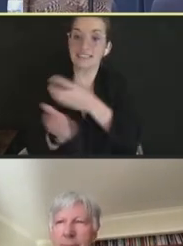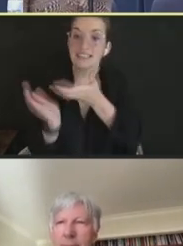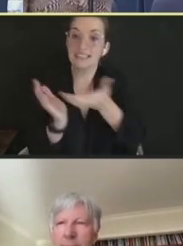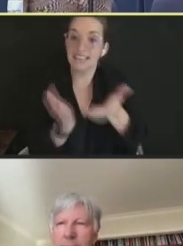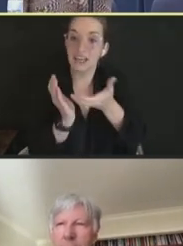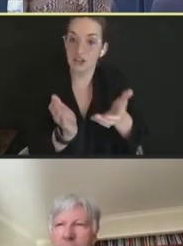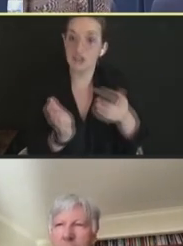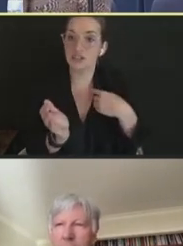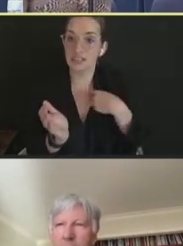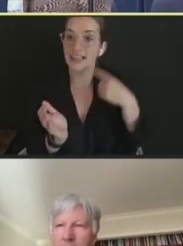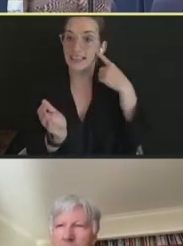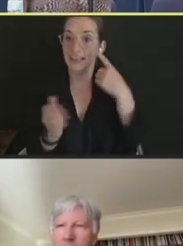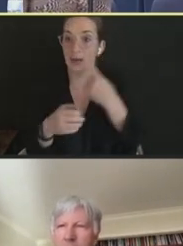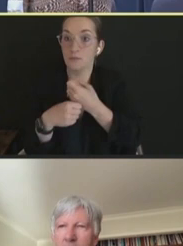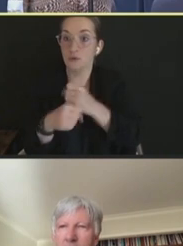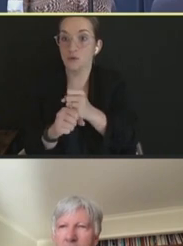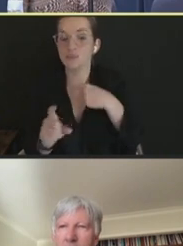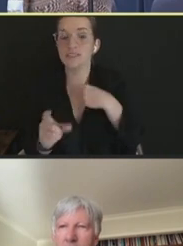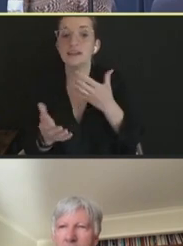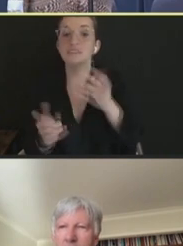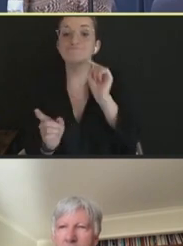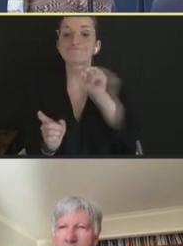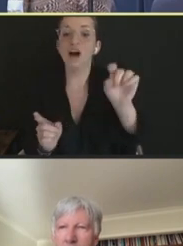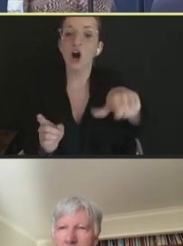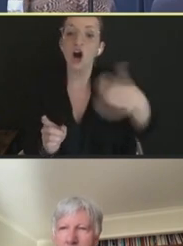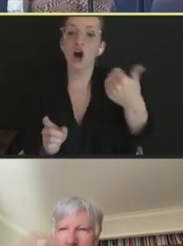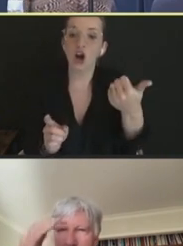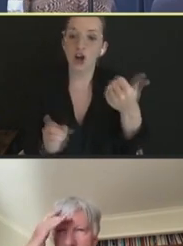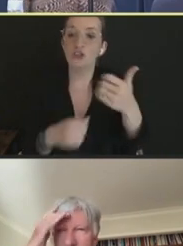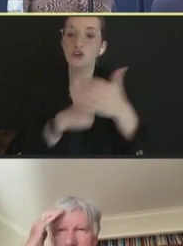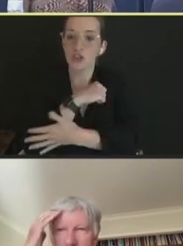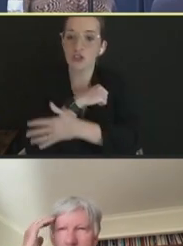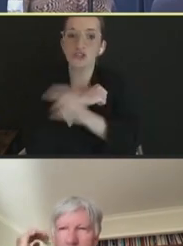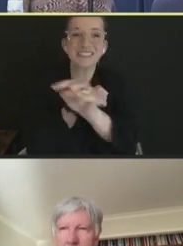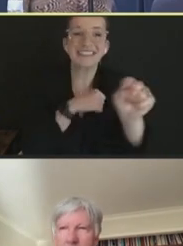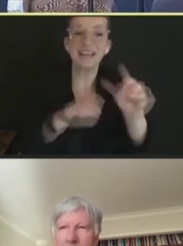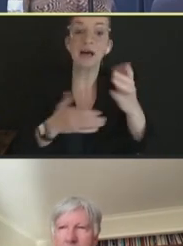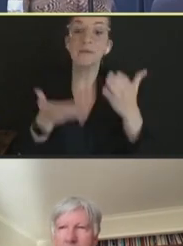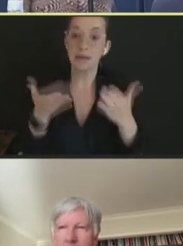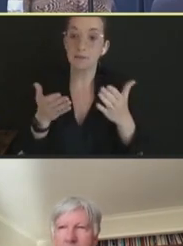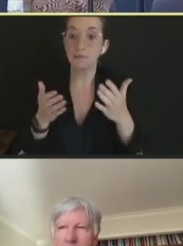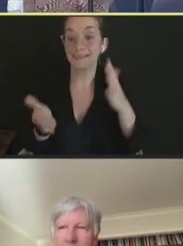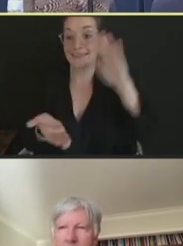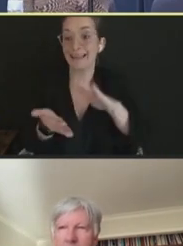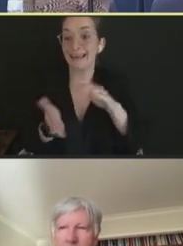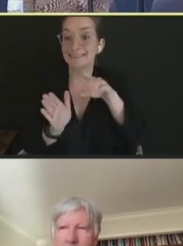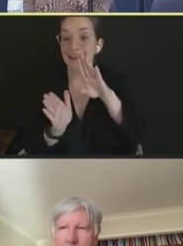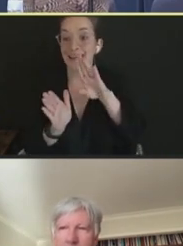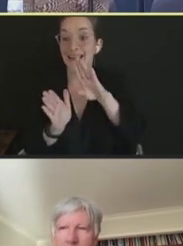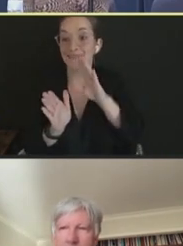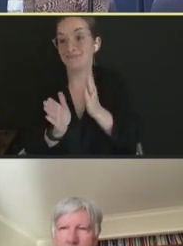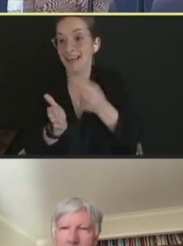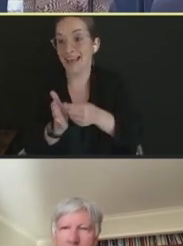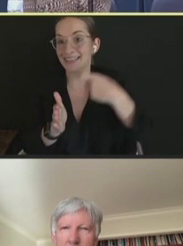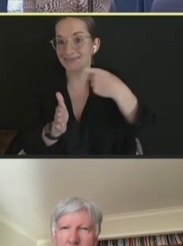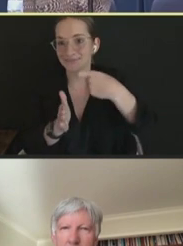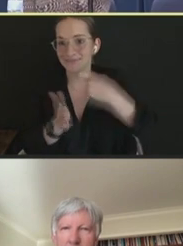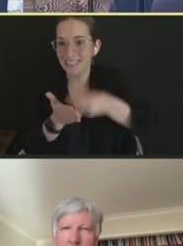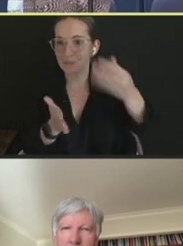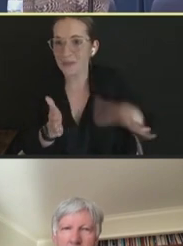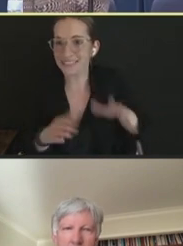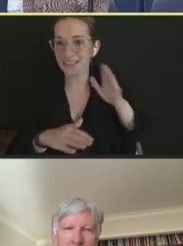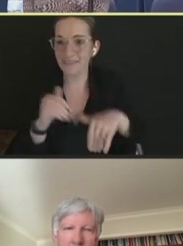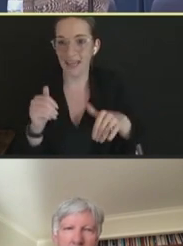works with is, you know, might be less expensive than what's being used in the U.S. right now. So. Great. Thank you very much. Marc